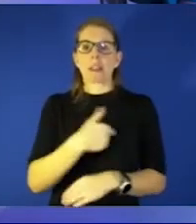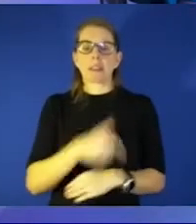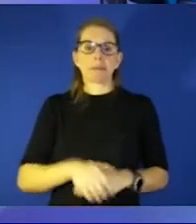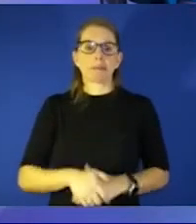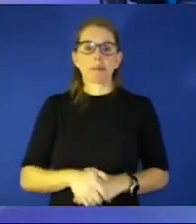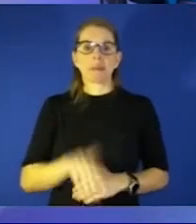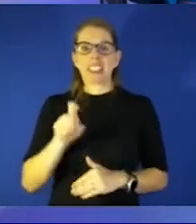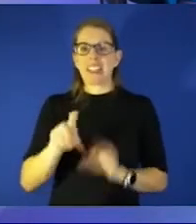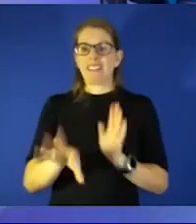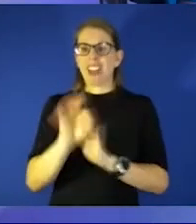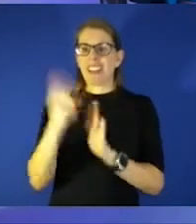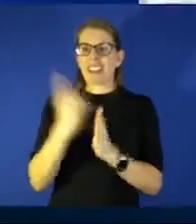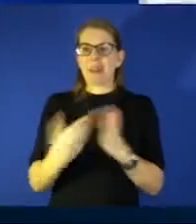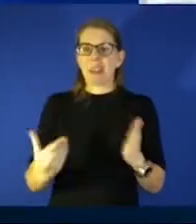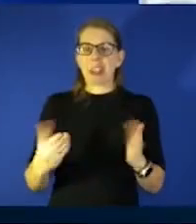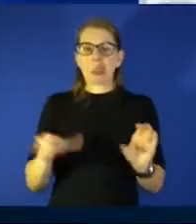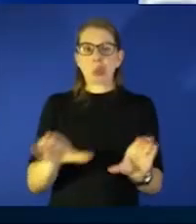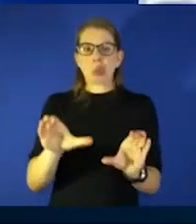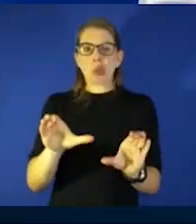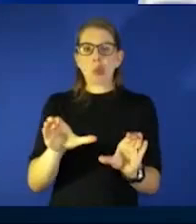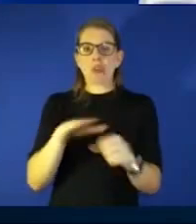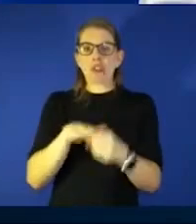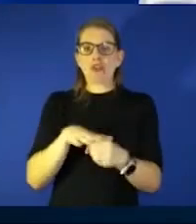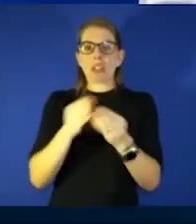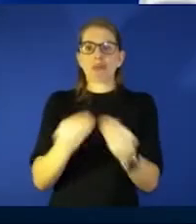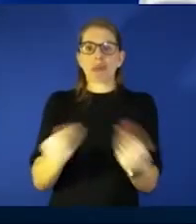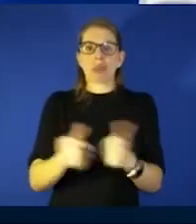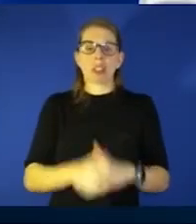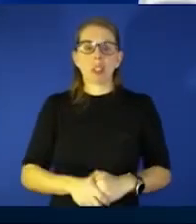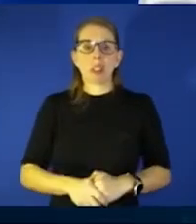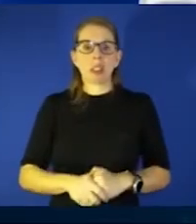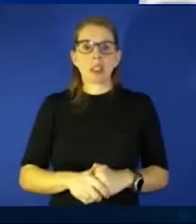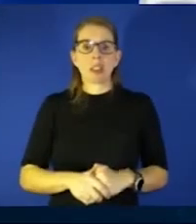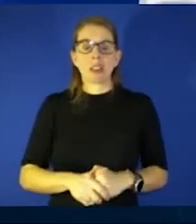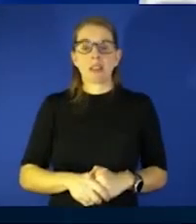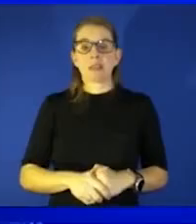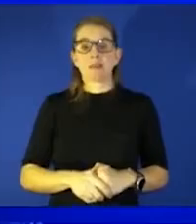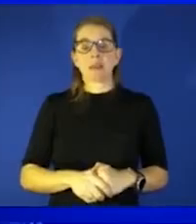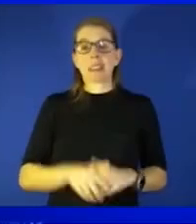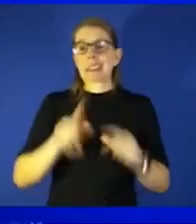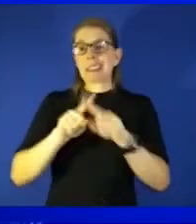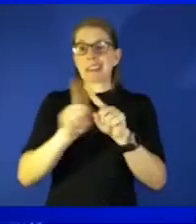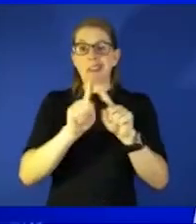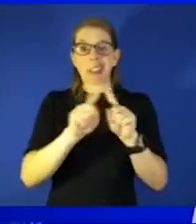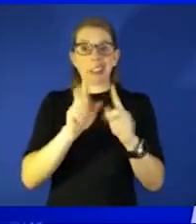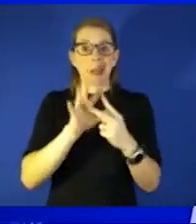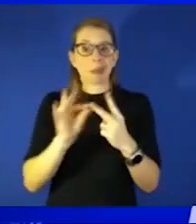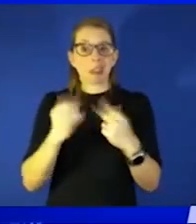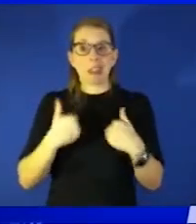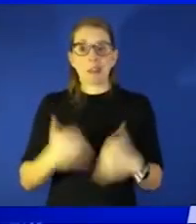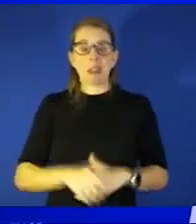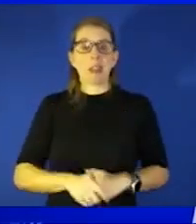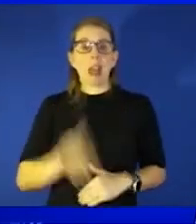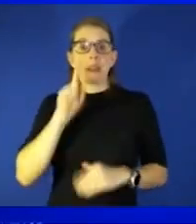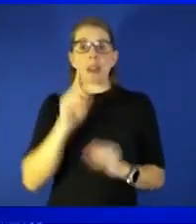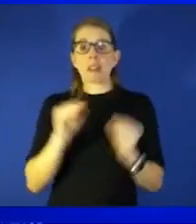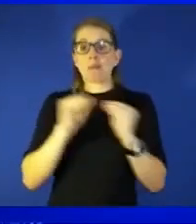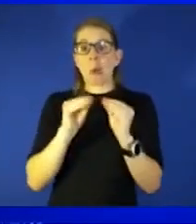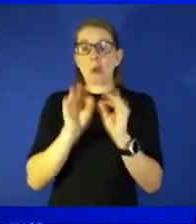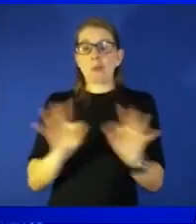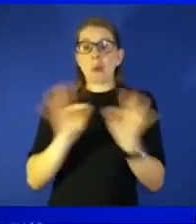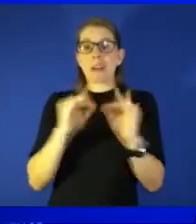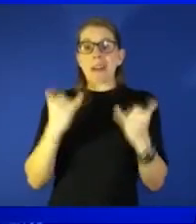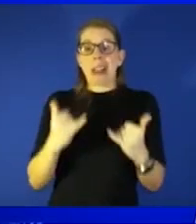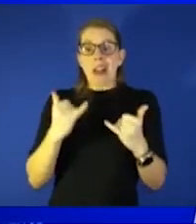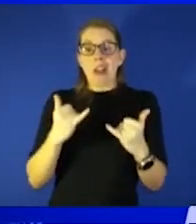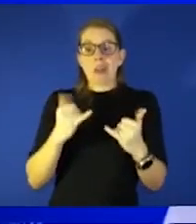we do to take away the stress yeah and it's multimodal there's so many different things and it but i think it's more important now we continue to see stories